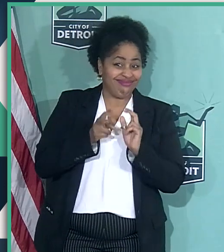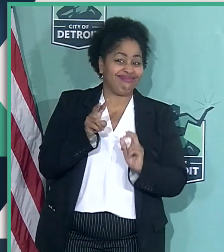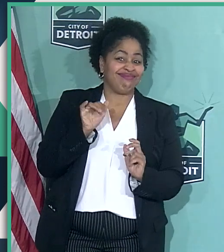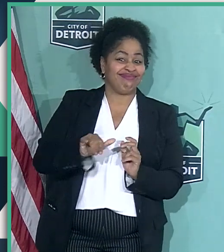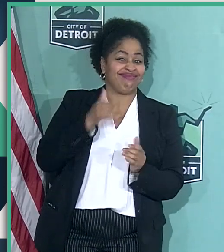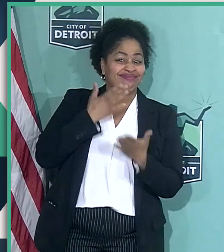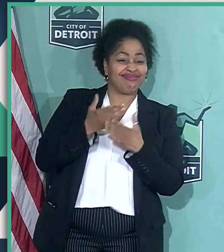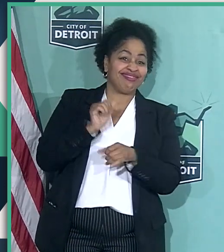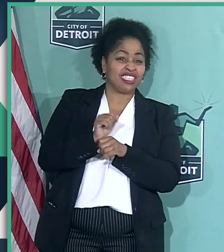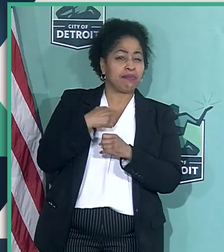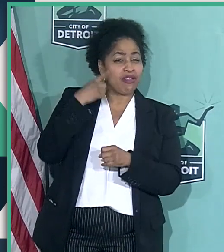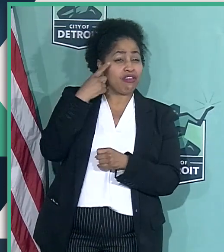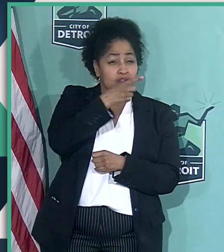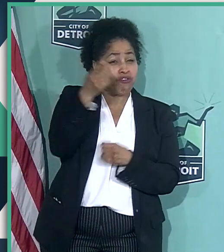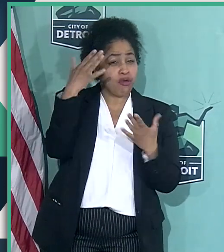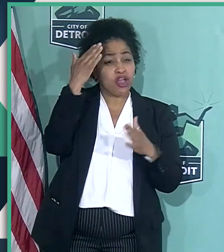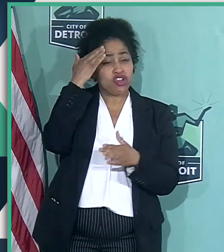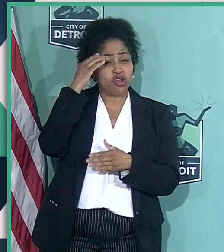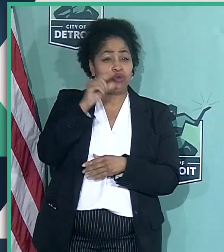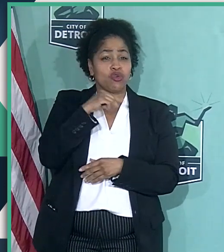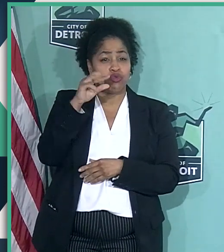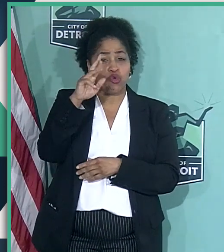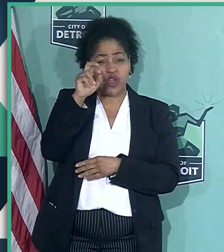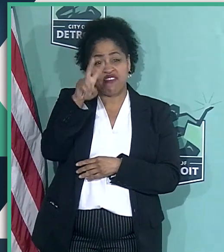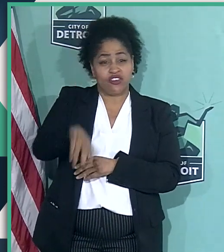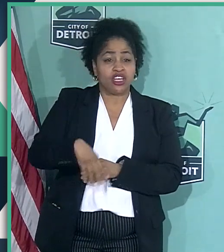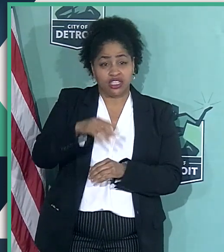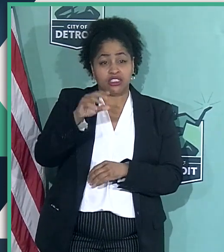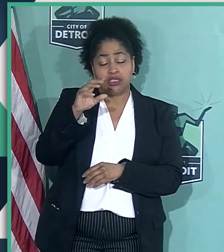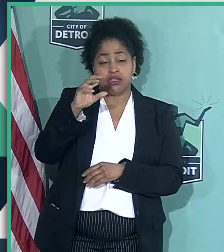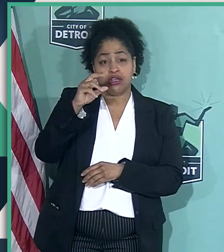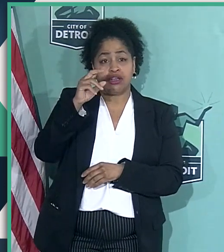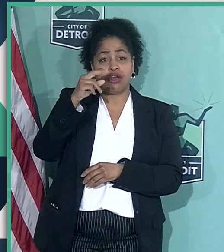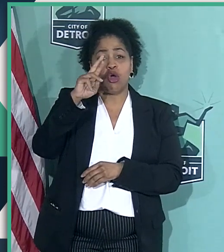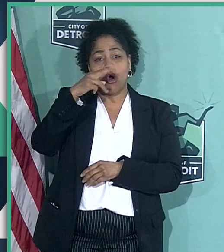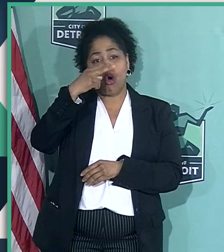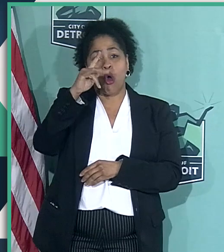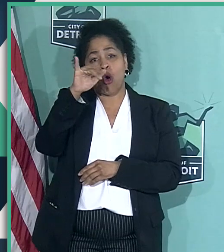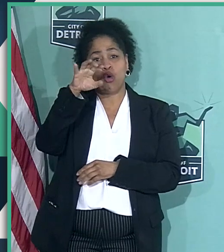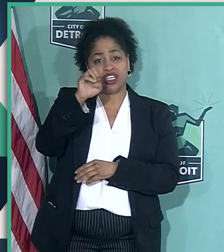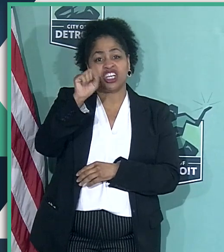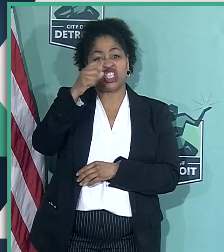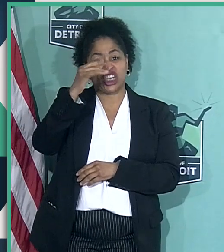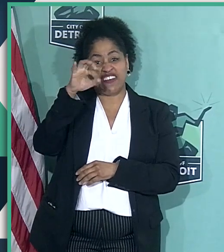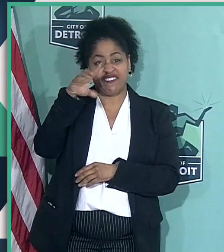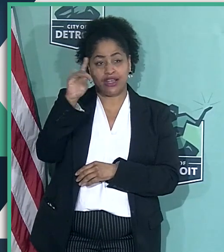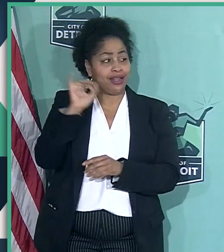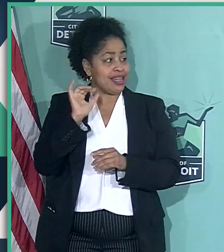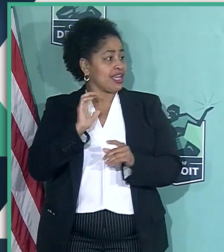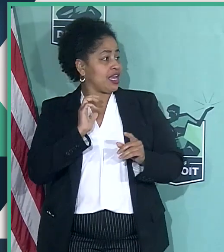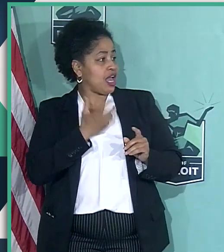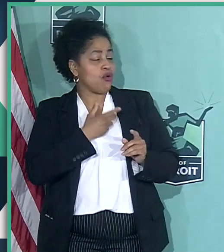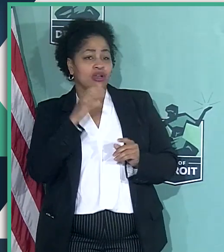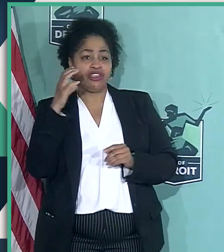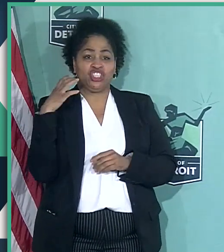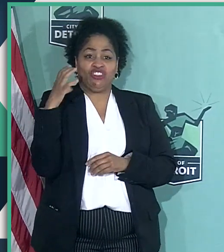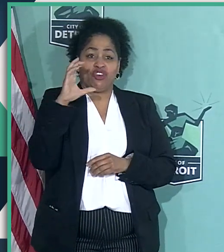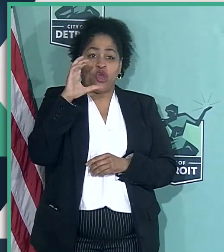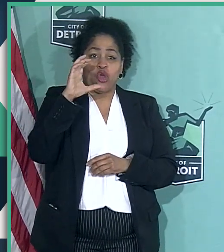in this town know Reverend Horace Sheffield himself, like Chief Craig, who's with us today, had to fight off the coronavirus.